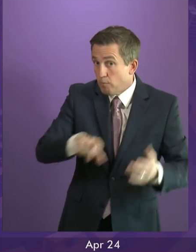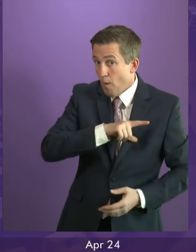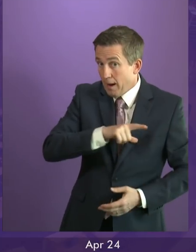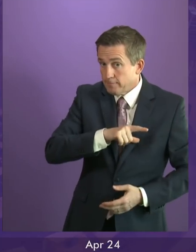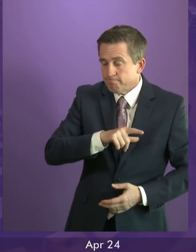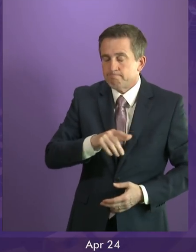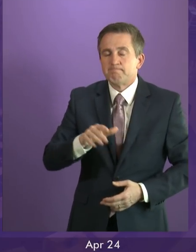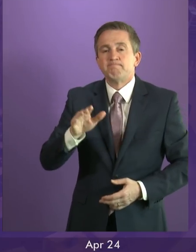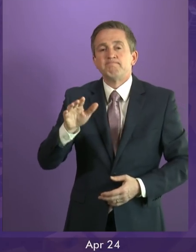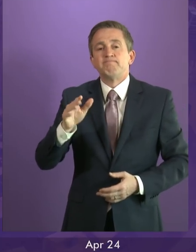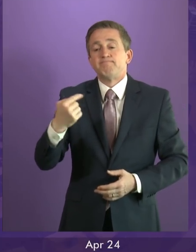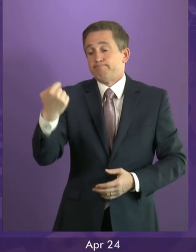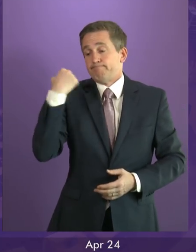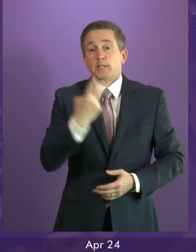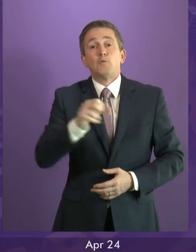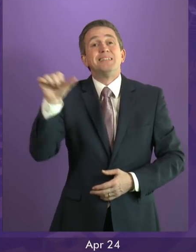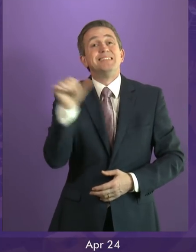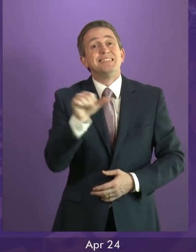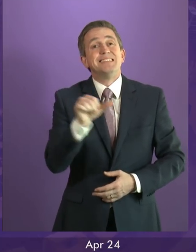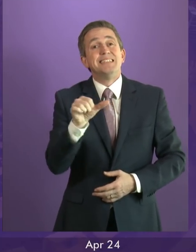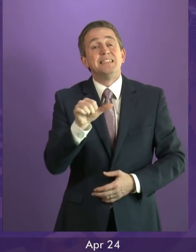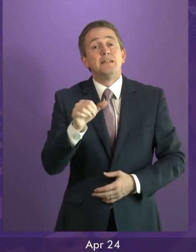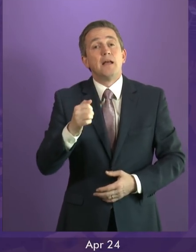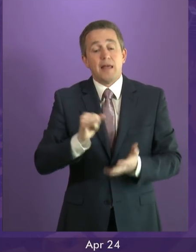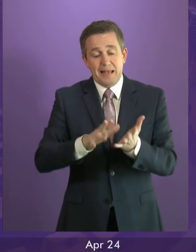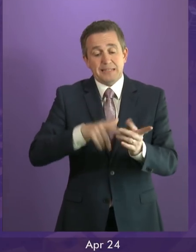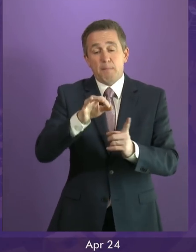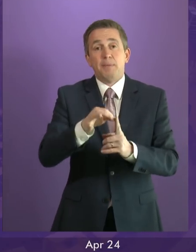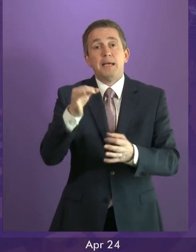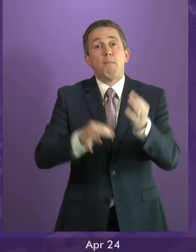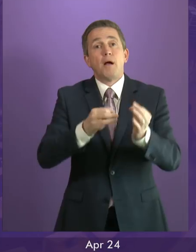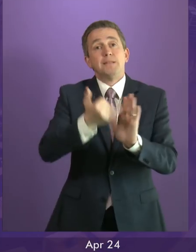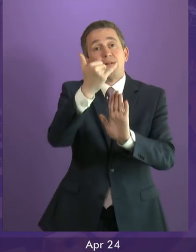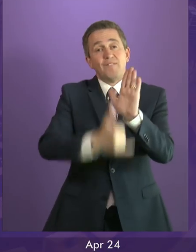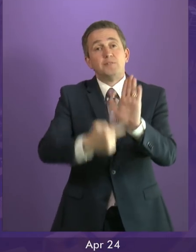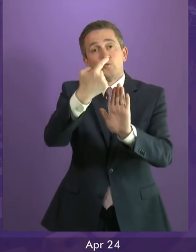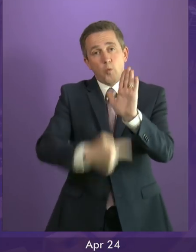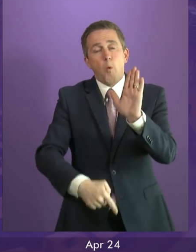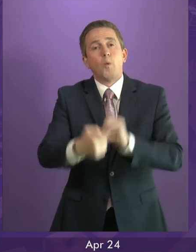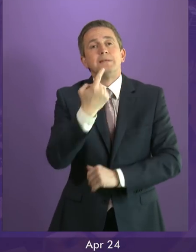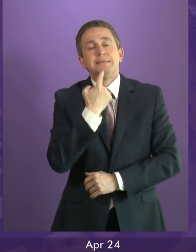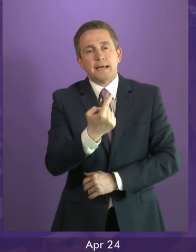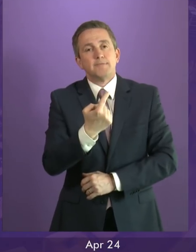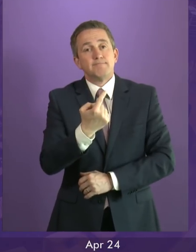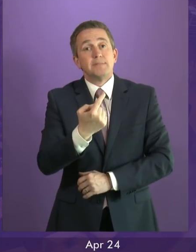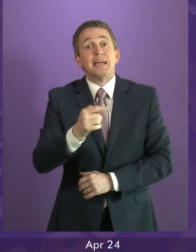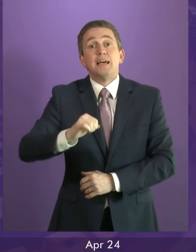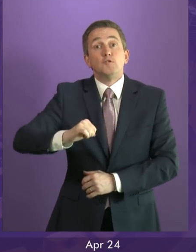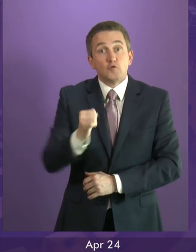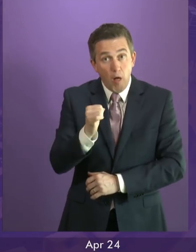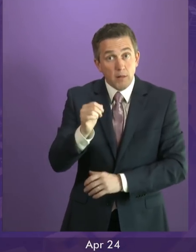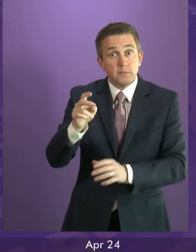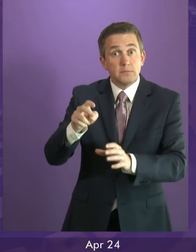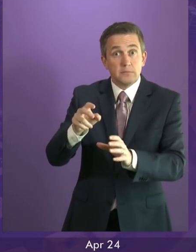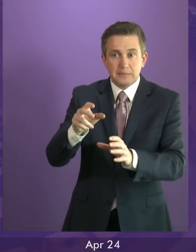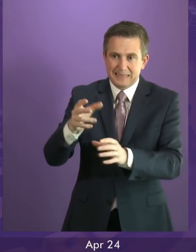The party manifesto in 2016, the manifesto in which I was elected as First Minister, said that if Scotland was taken out of the European